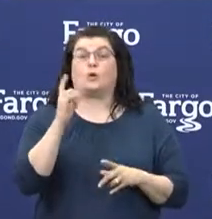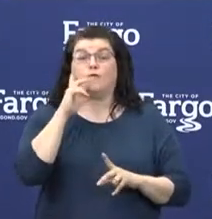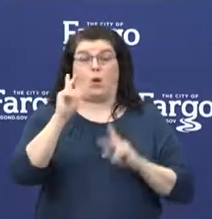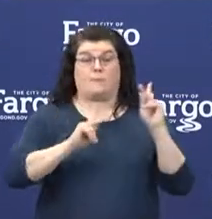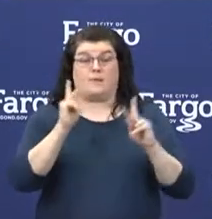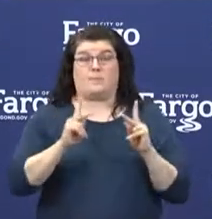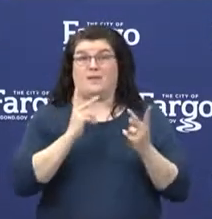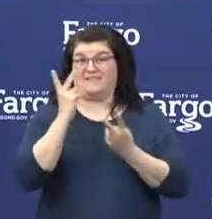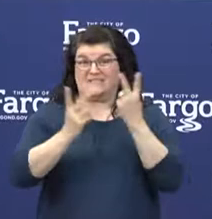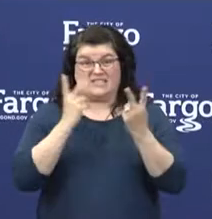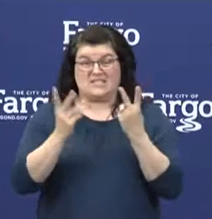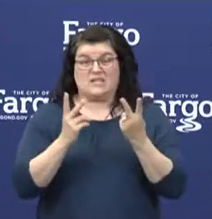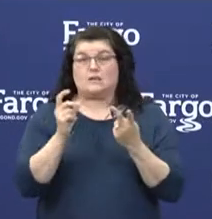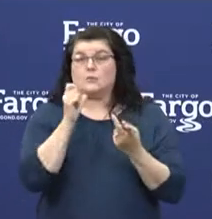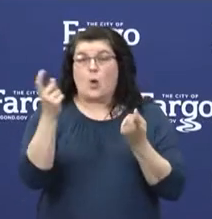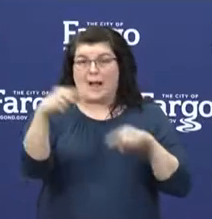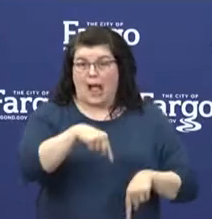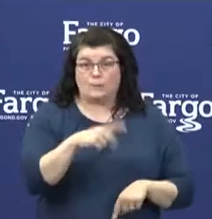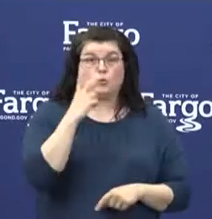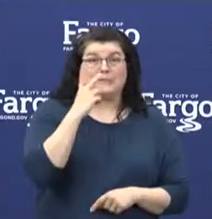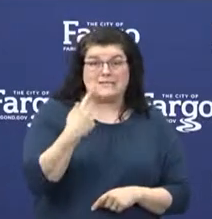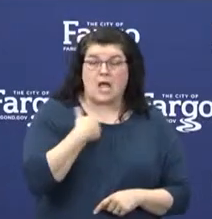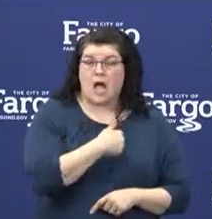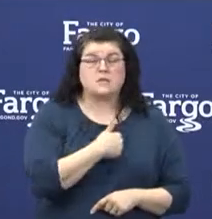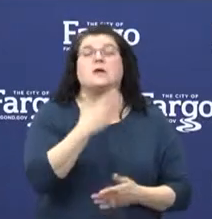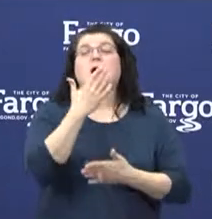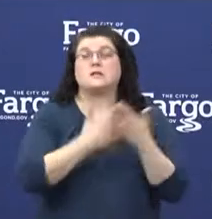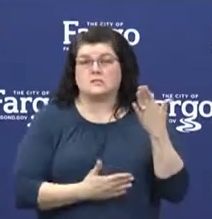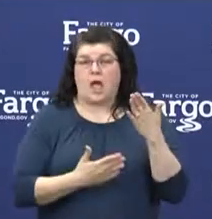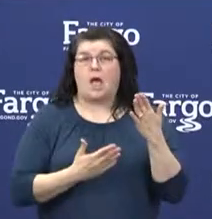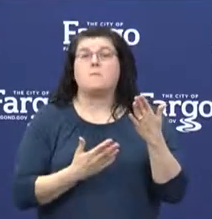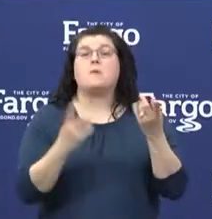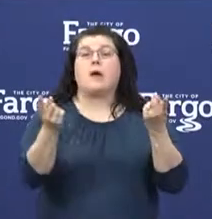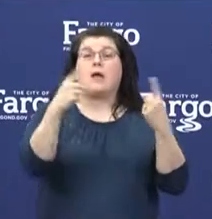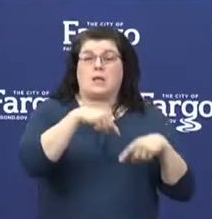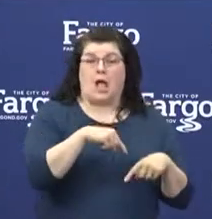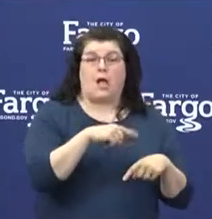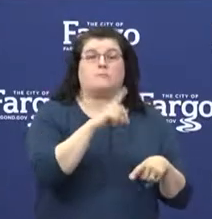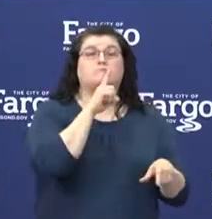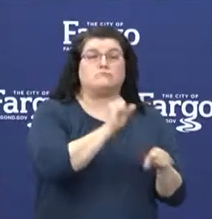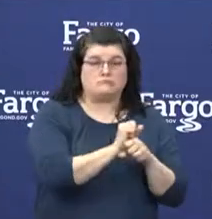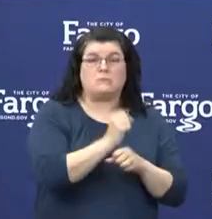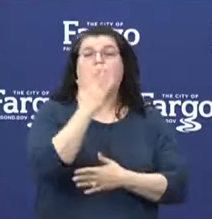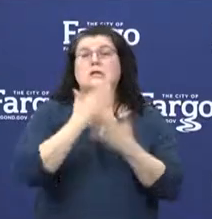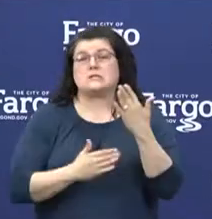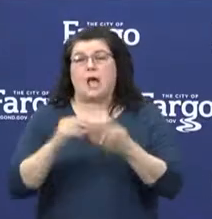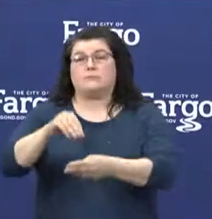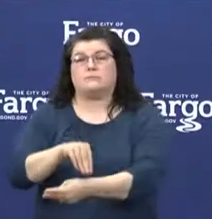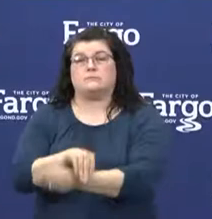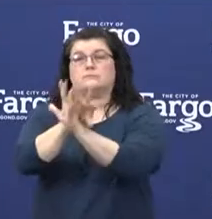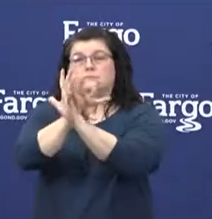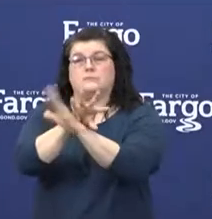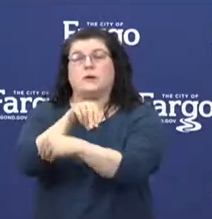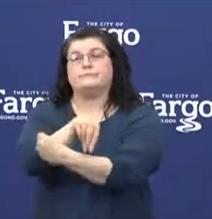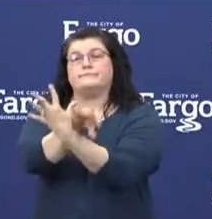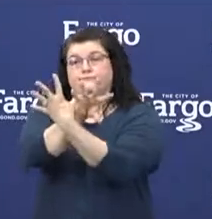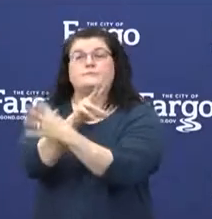virtual visits, so to try to space out the way patients are coming into the clinics to make less exposure.